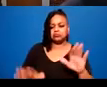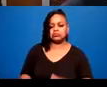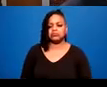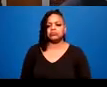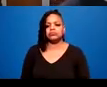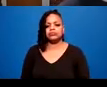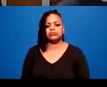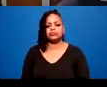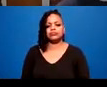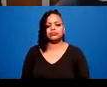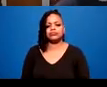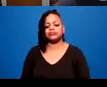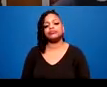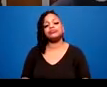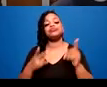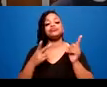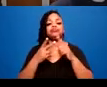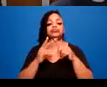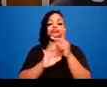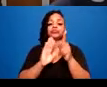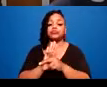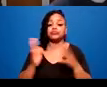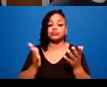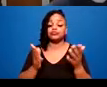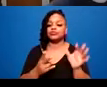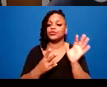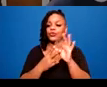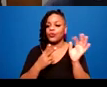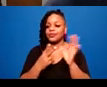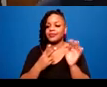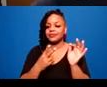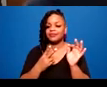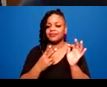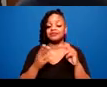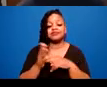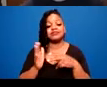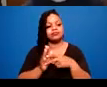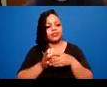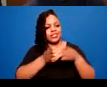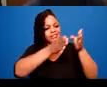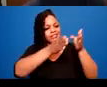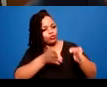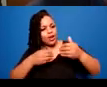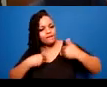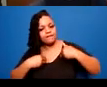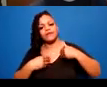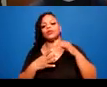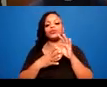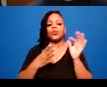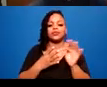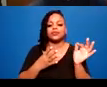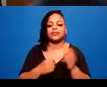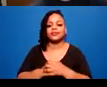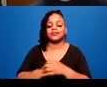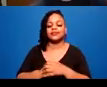The definition is individual has choice and control. The principle in practice is individuals are